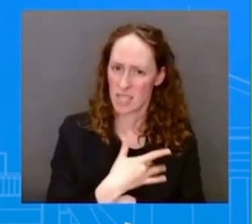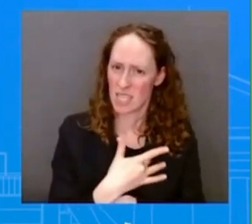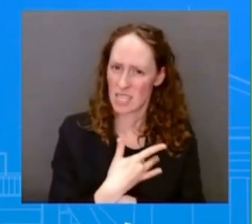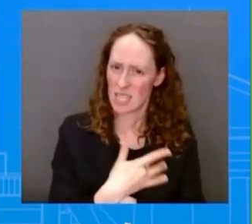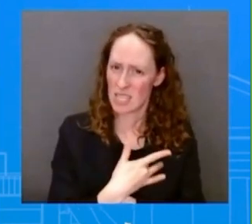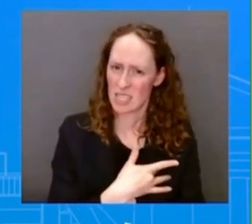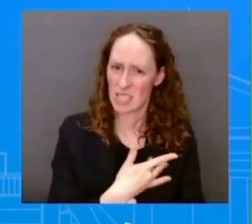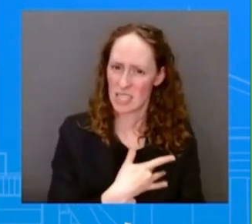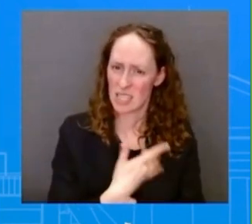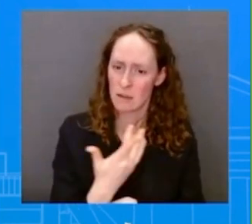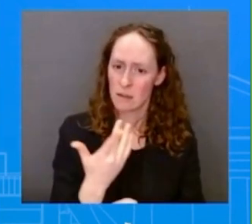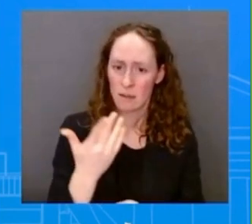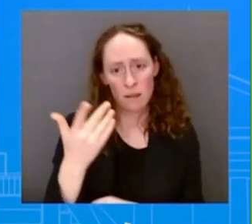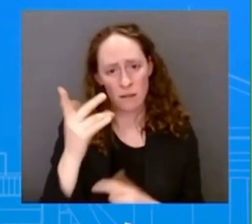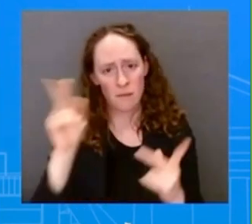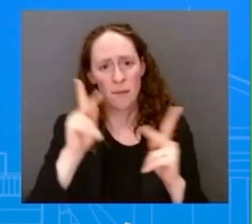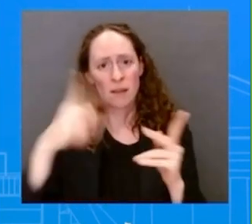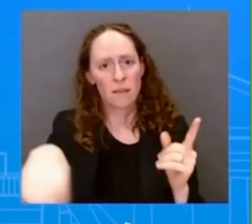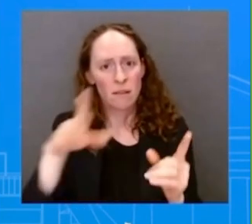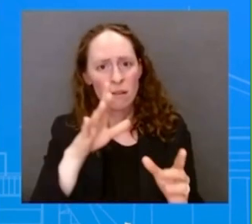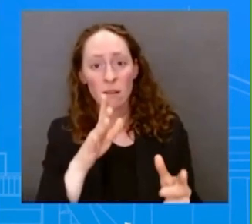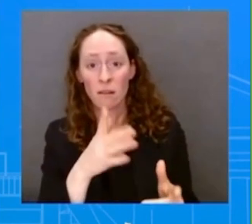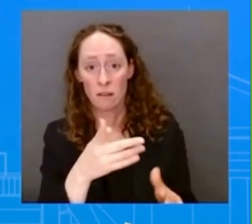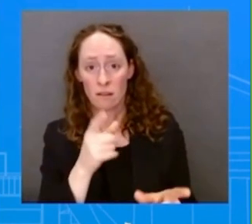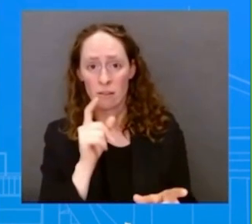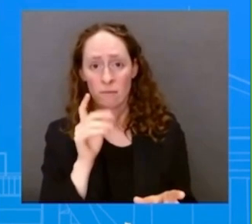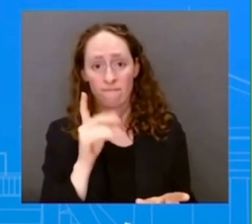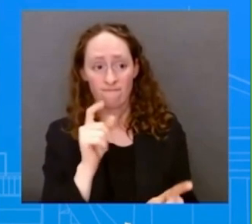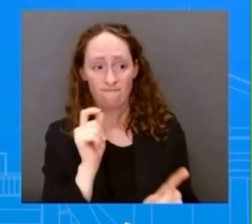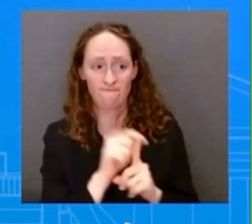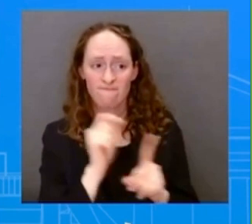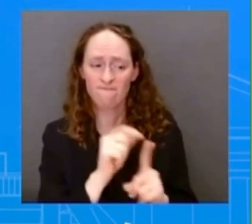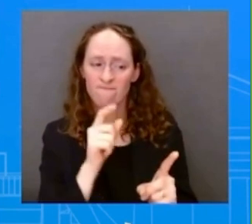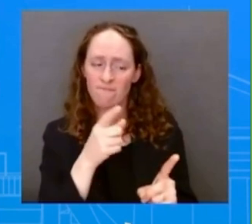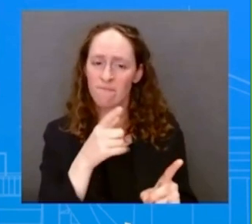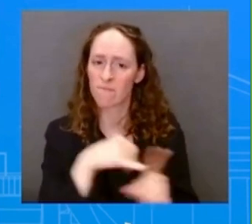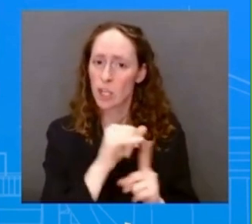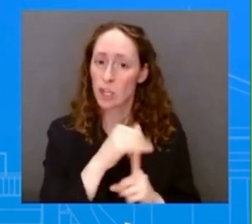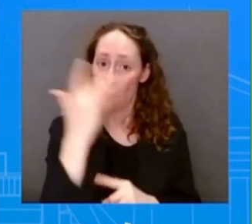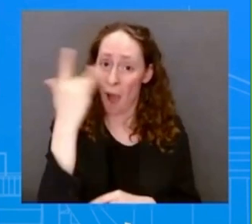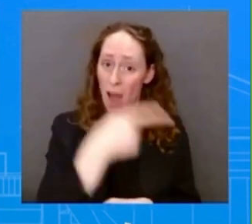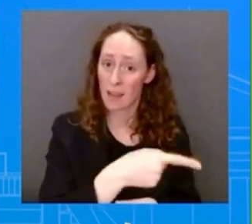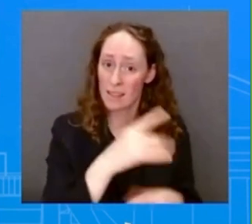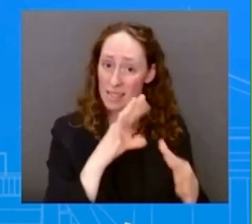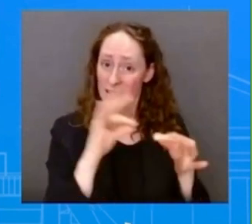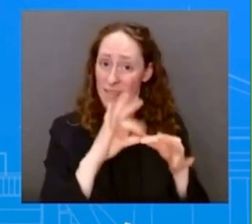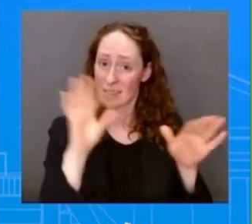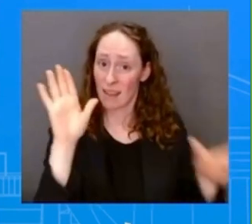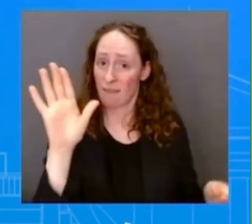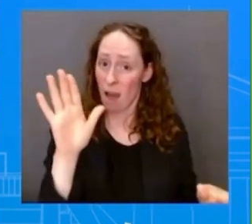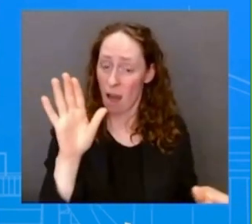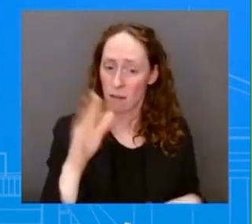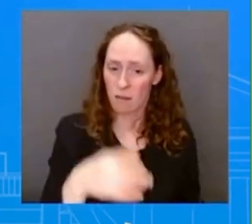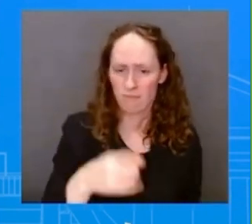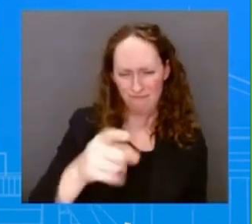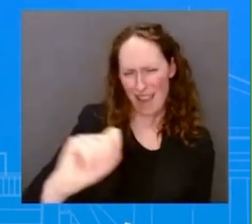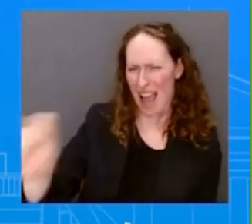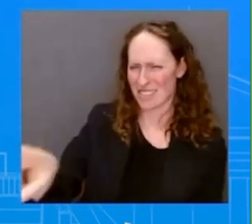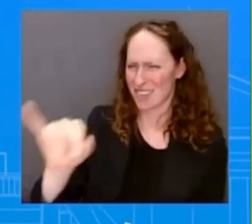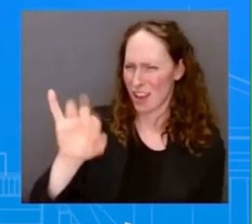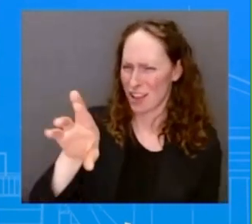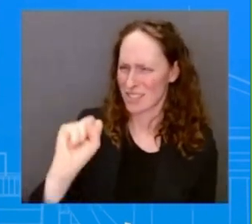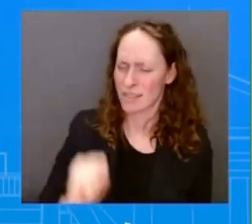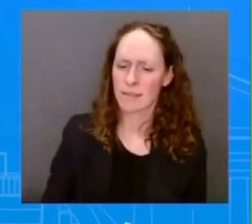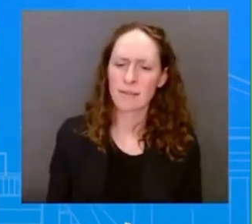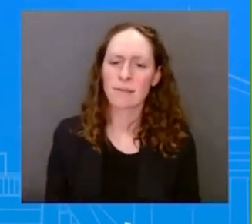Okay. And, uh, regarding, uh, China and, uh, regarding China and fentanyl, Congressman Mike Garcia today called for the U.S. to quote, put a finger